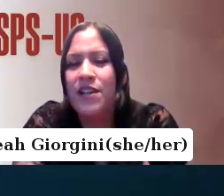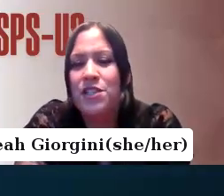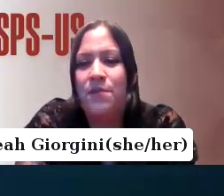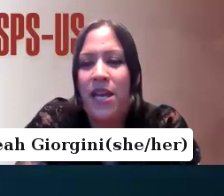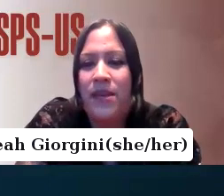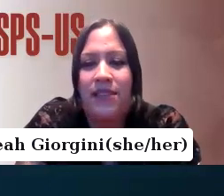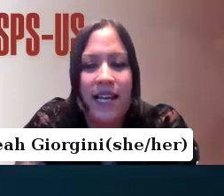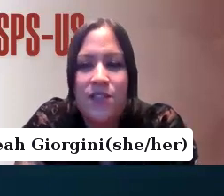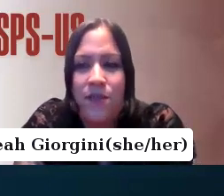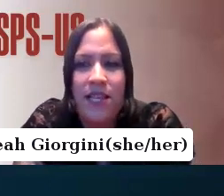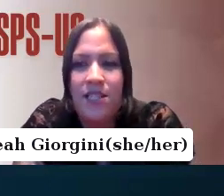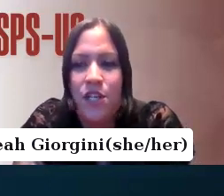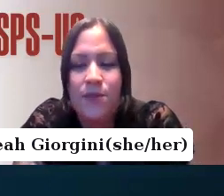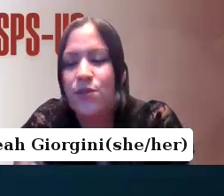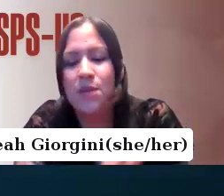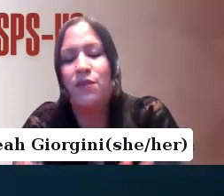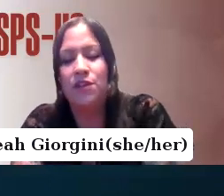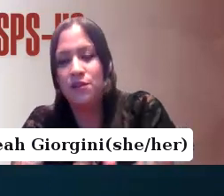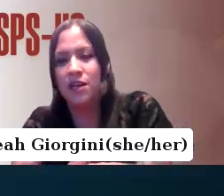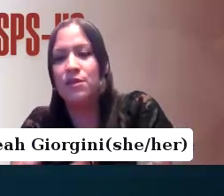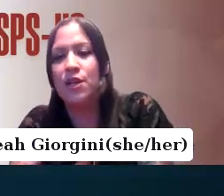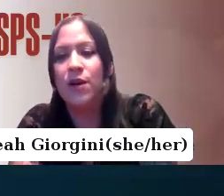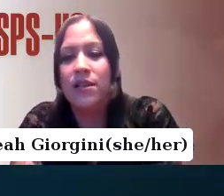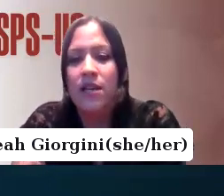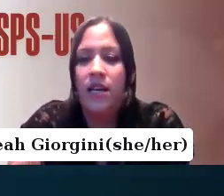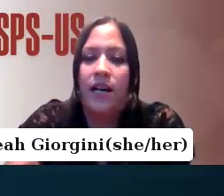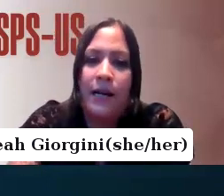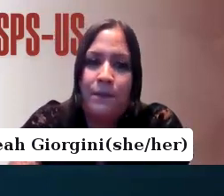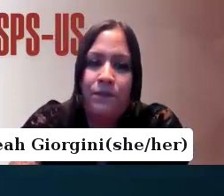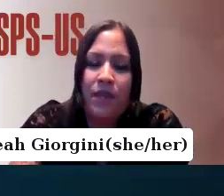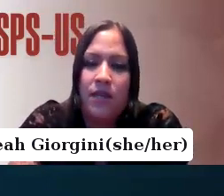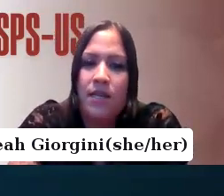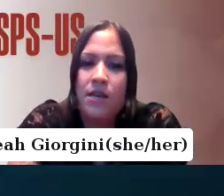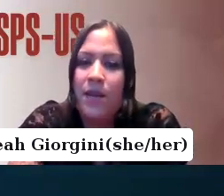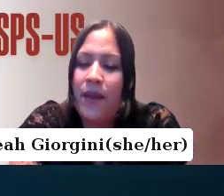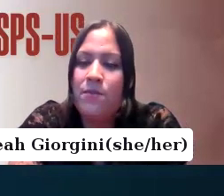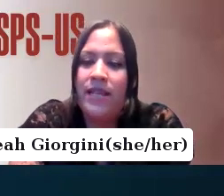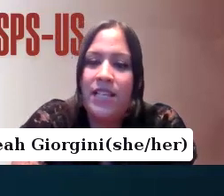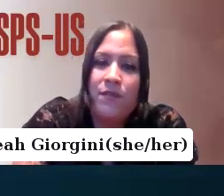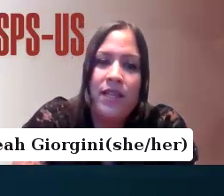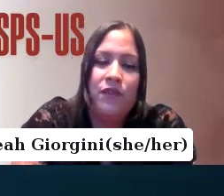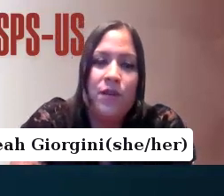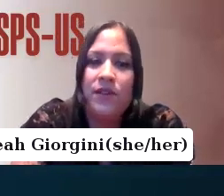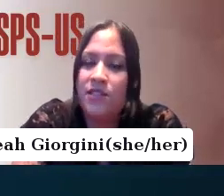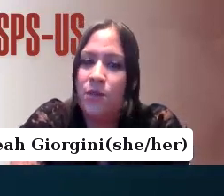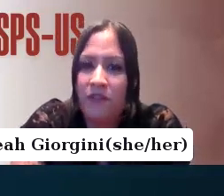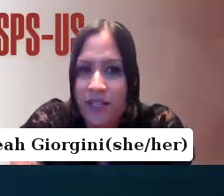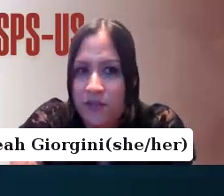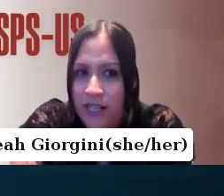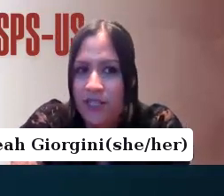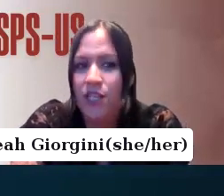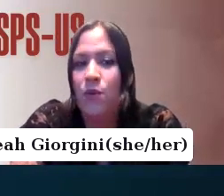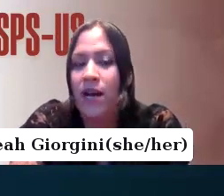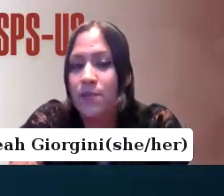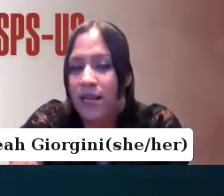Now, this convention may be less familiar to you. I'm sure some of you know it, but it may be less familiar to you because it's not